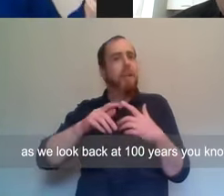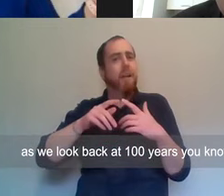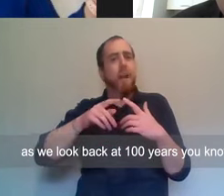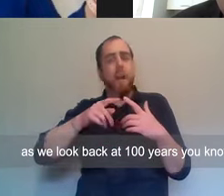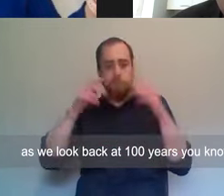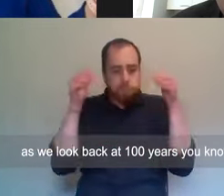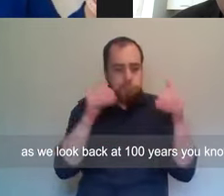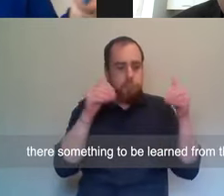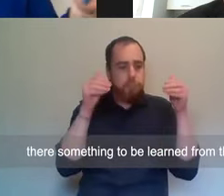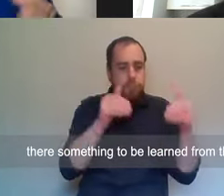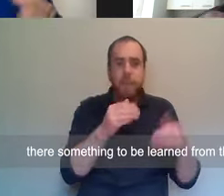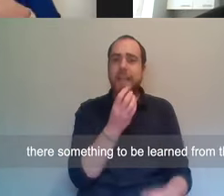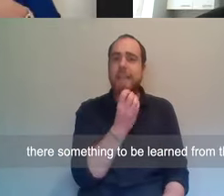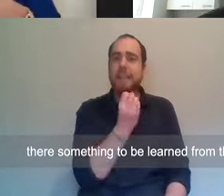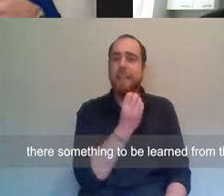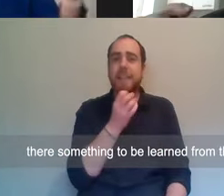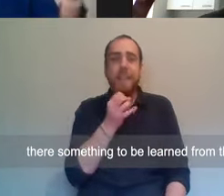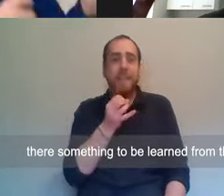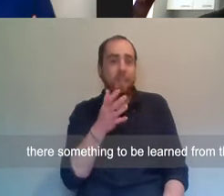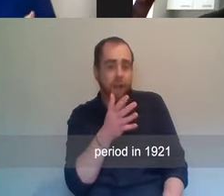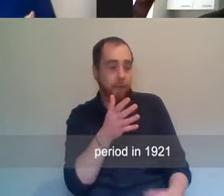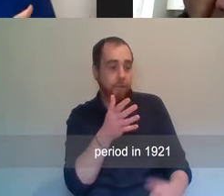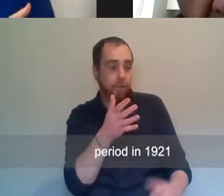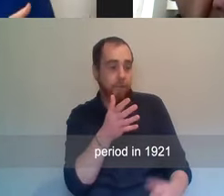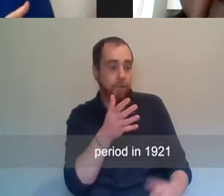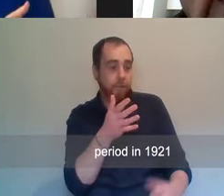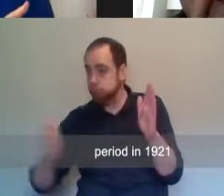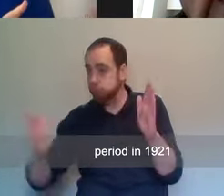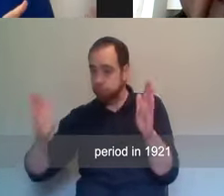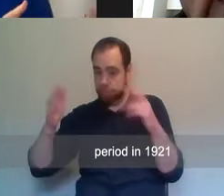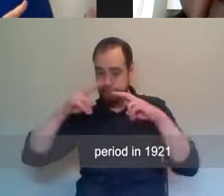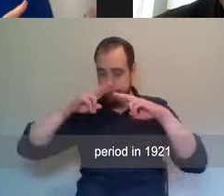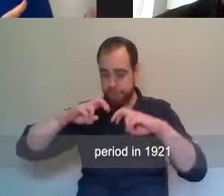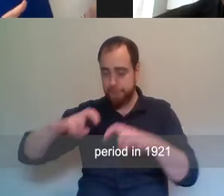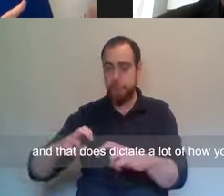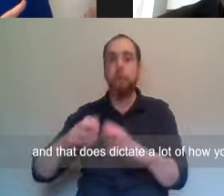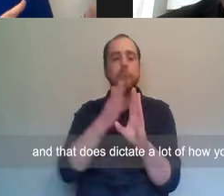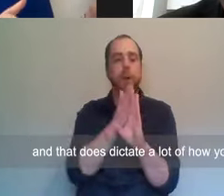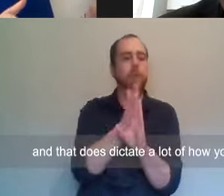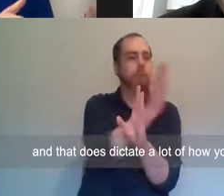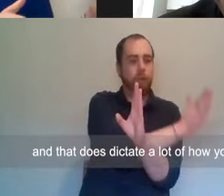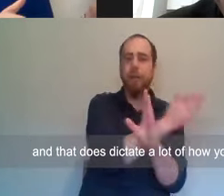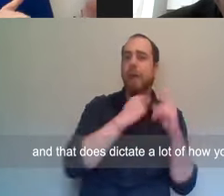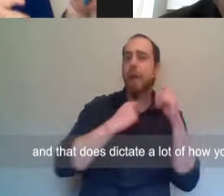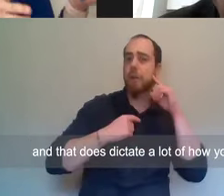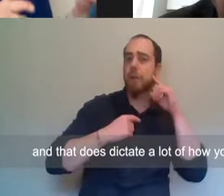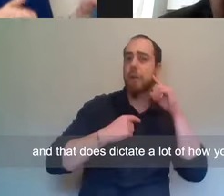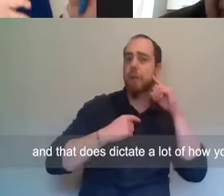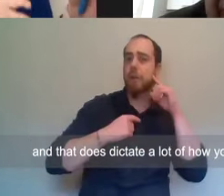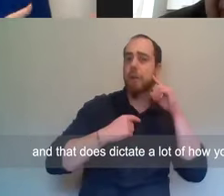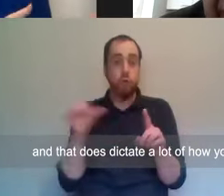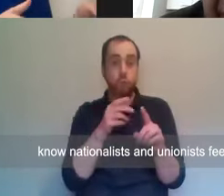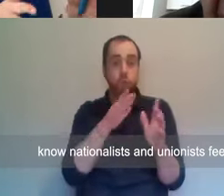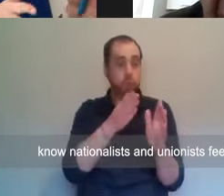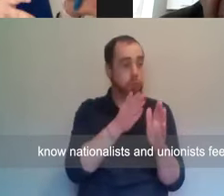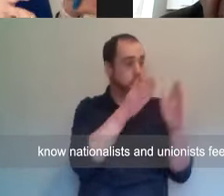look back at the 100 years? You know, is there something to be learned from that period in 1921 that does dictate a lot